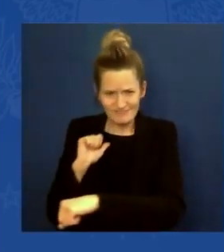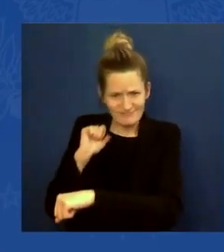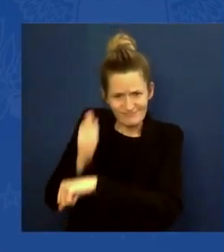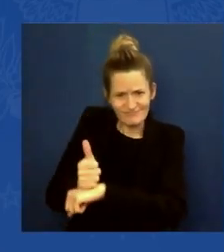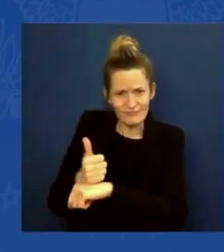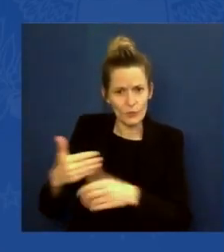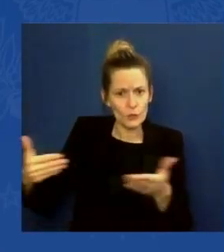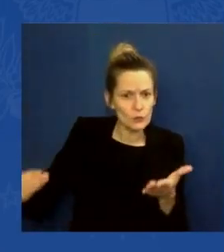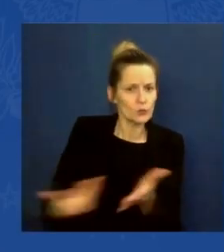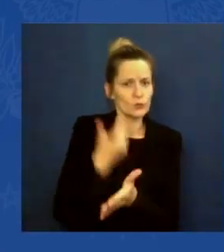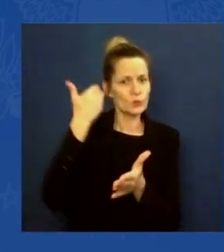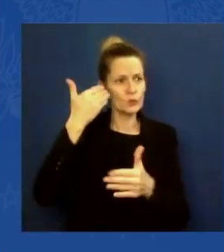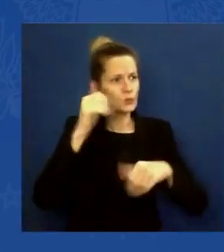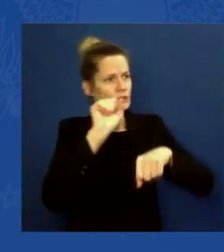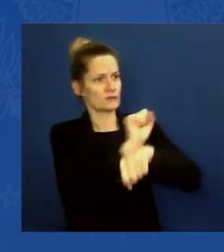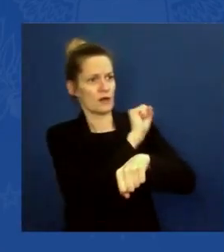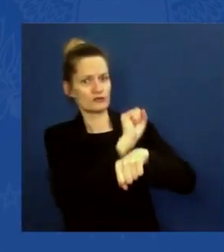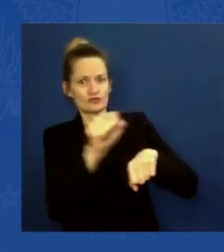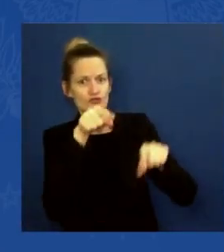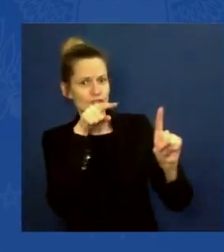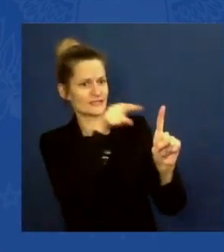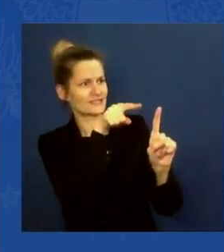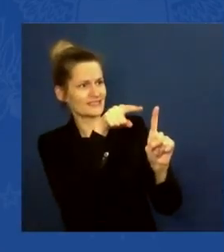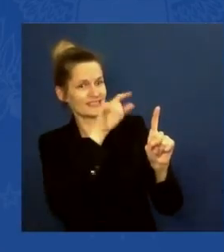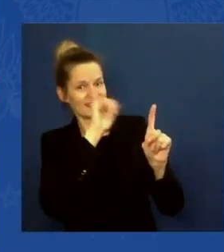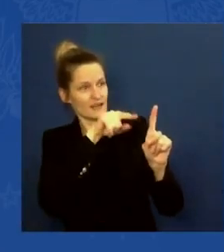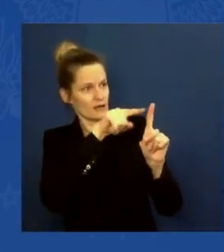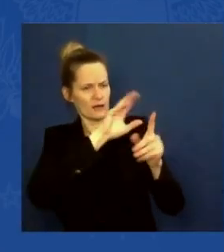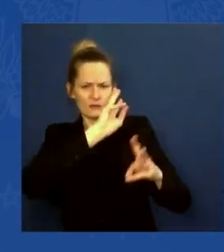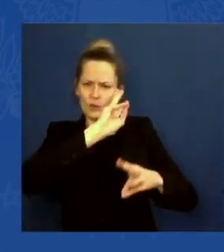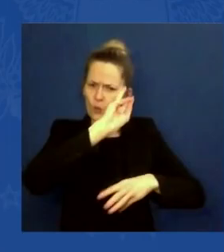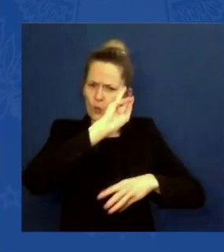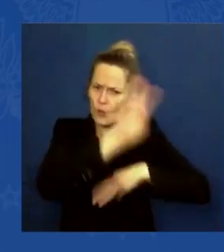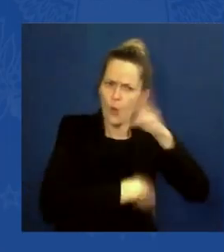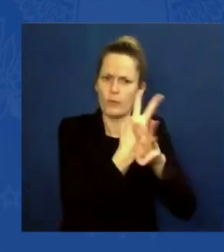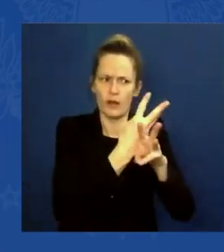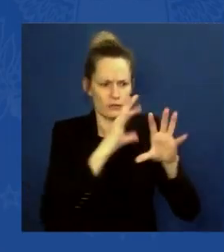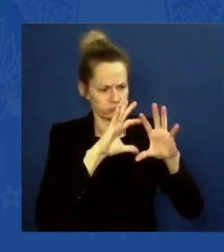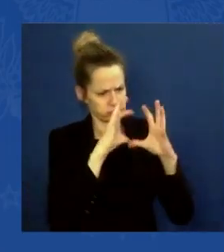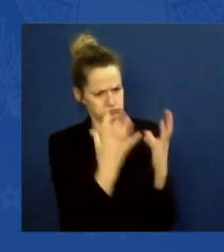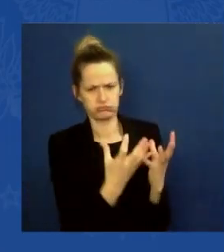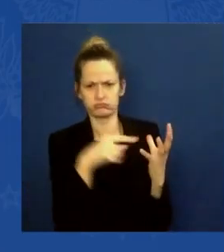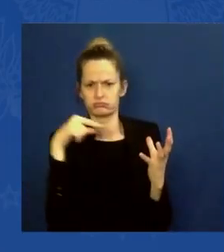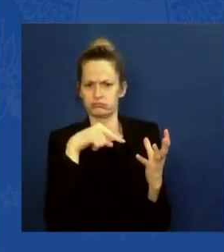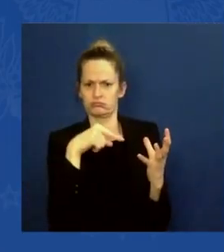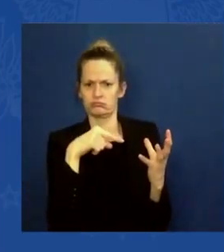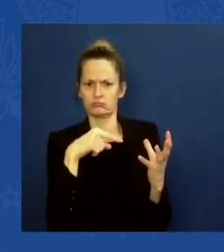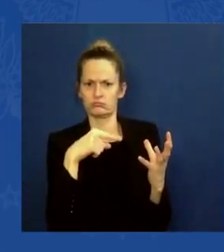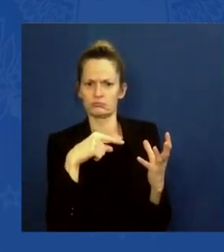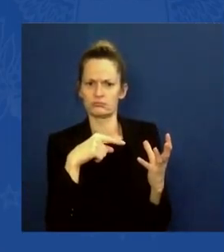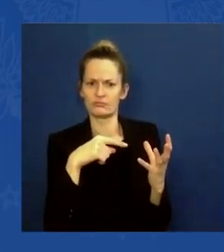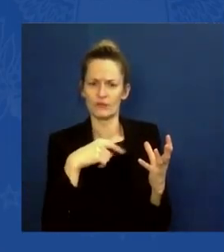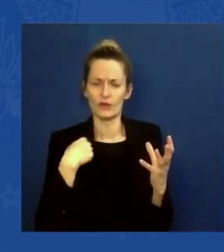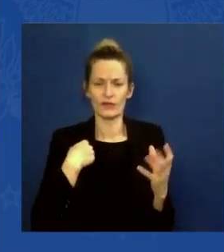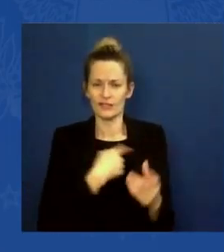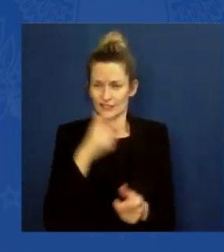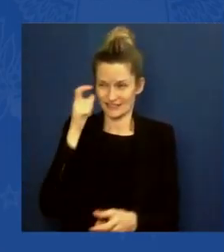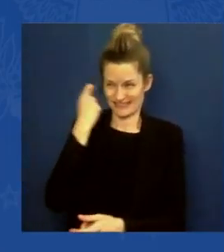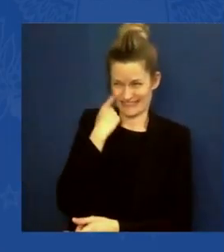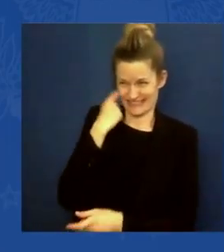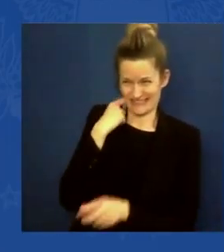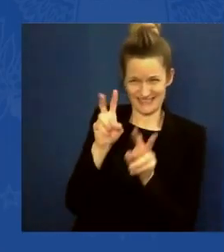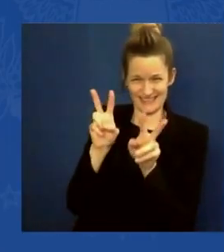to dominate. I just toured the Renewable Energy Lab, which I haven't been here, not the same lab, but I haven't been here since